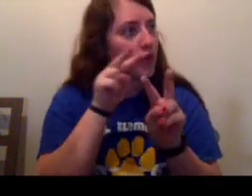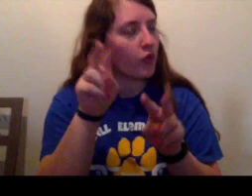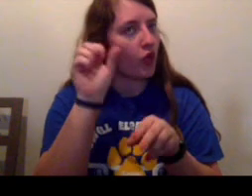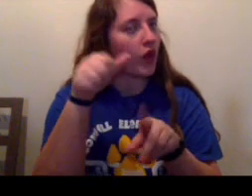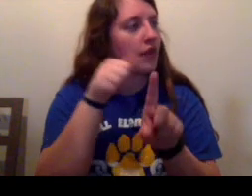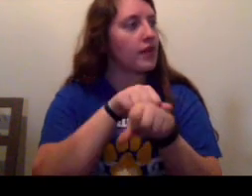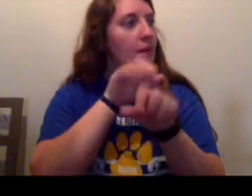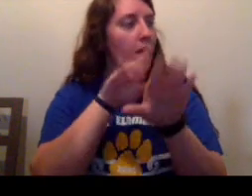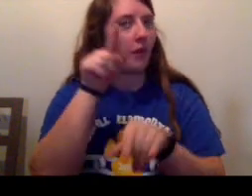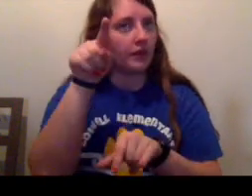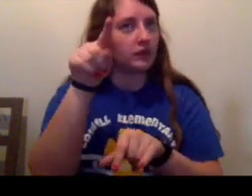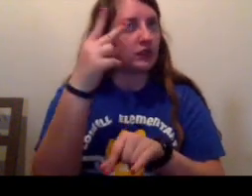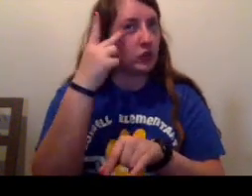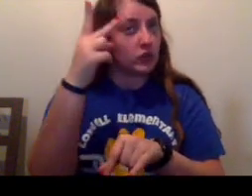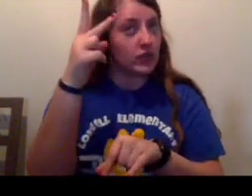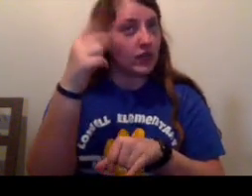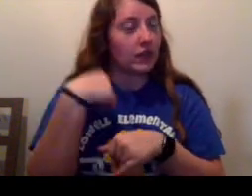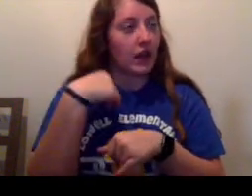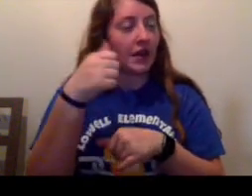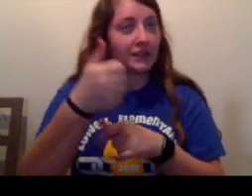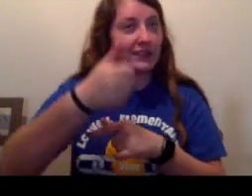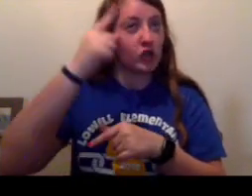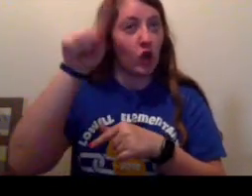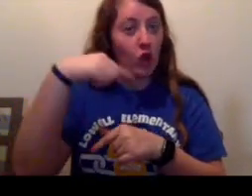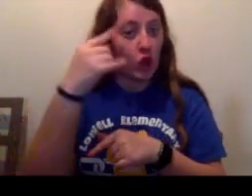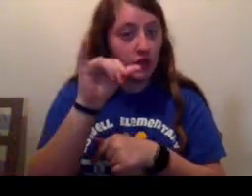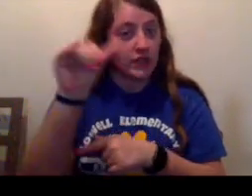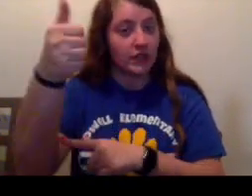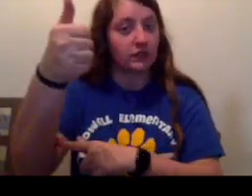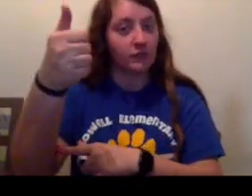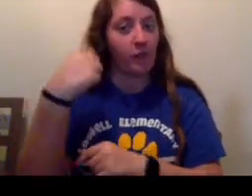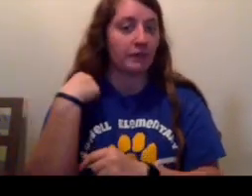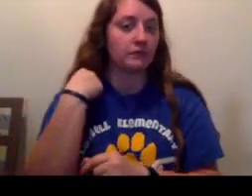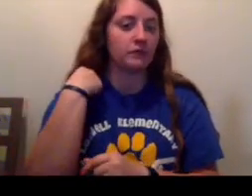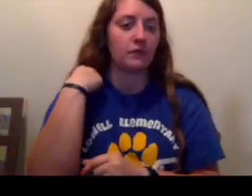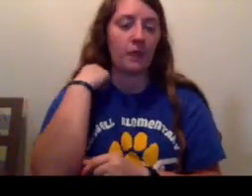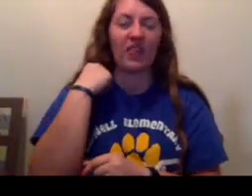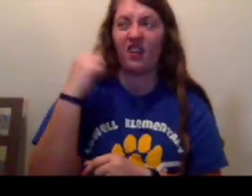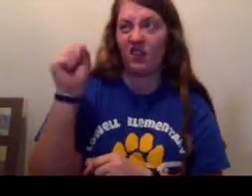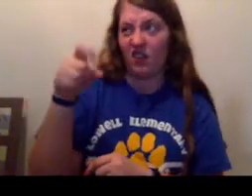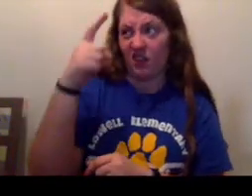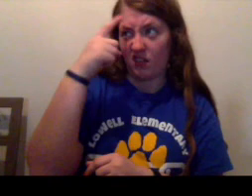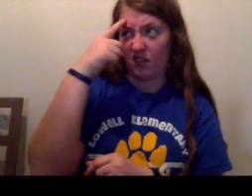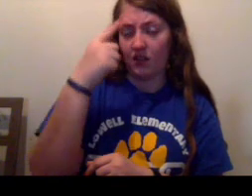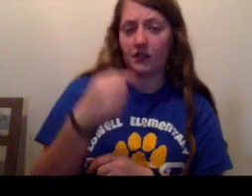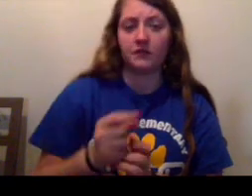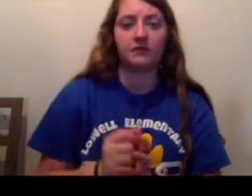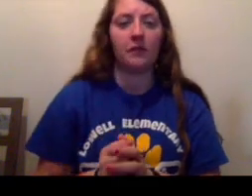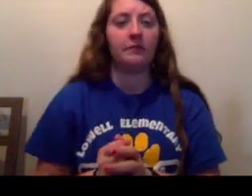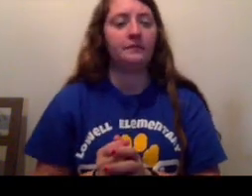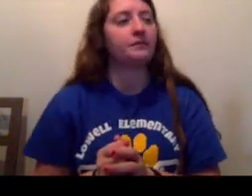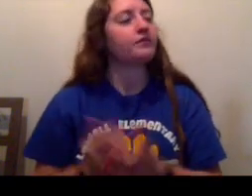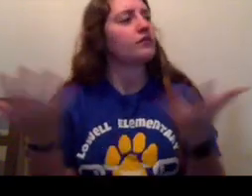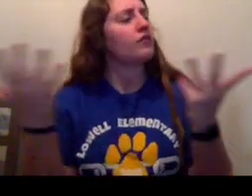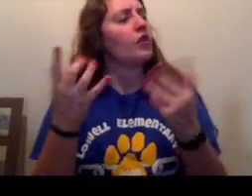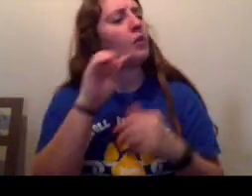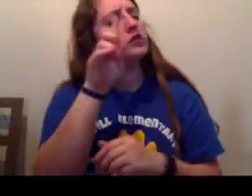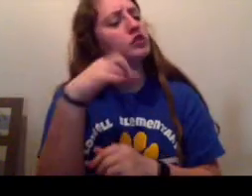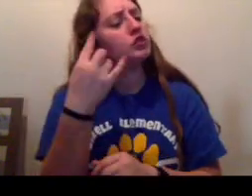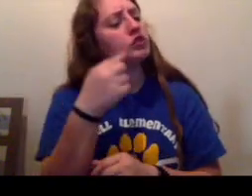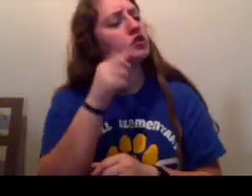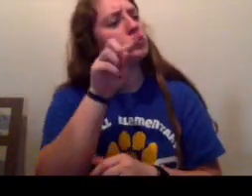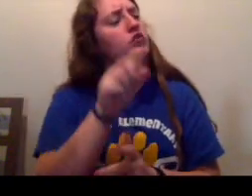up there. See the one that has something sticking up out of it? Yeah, I think. What does it look like to you?